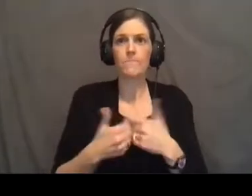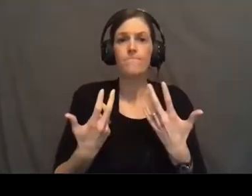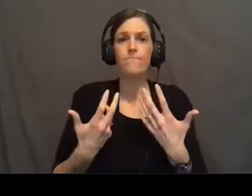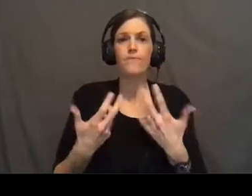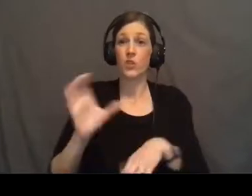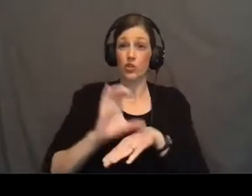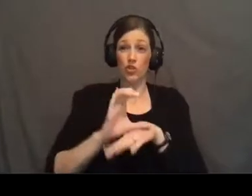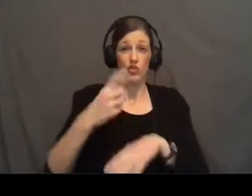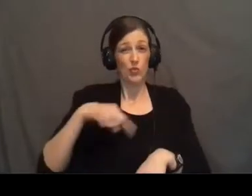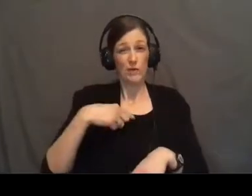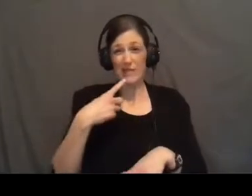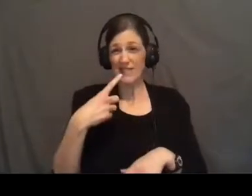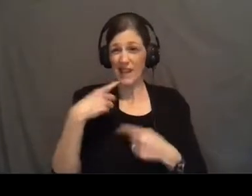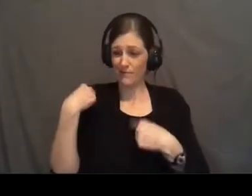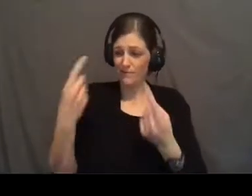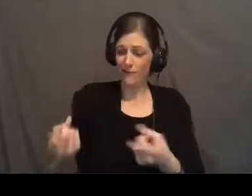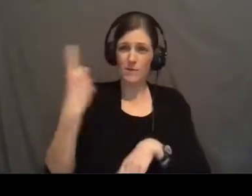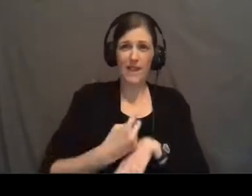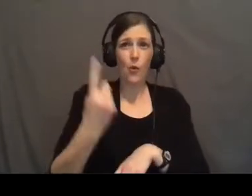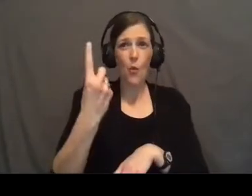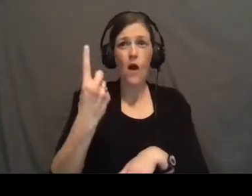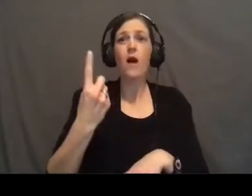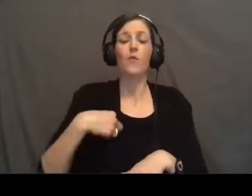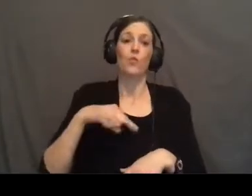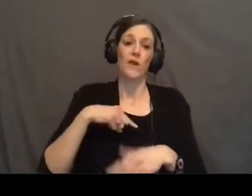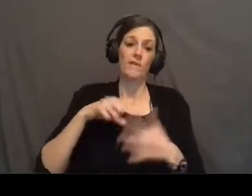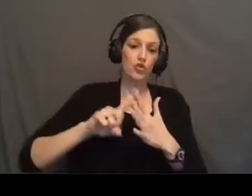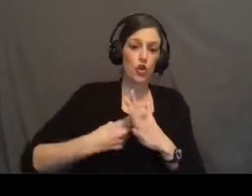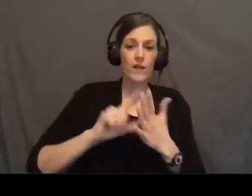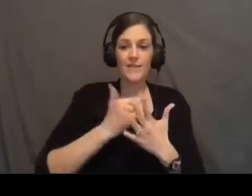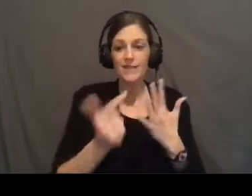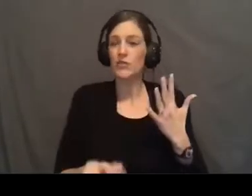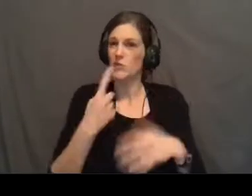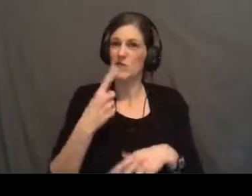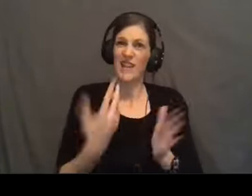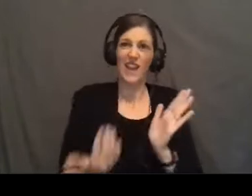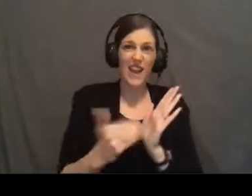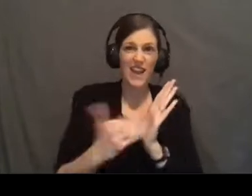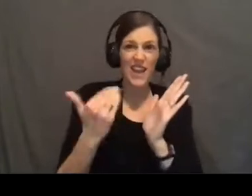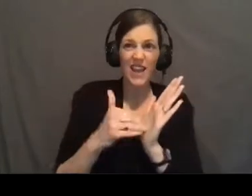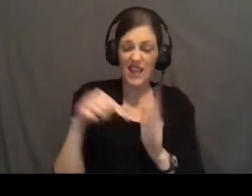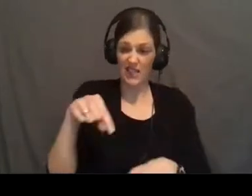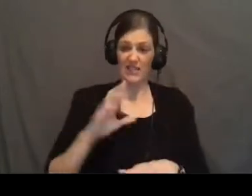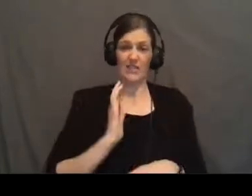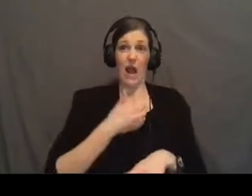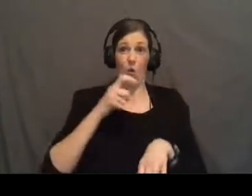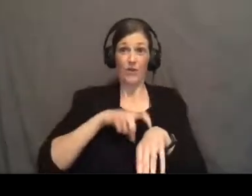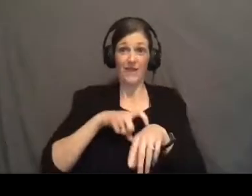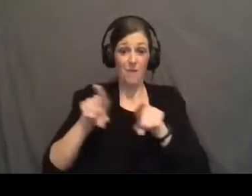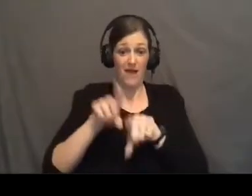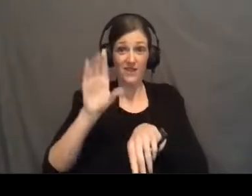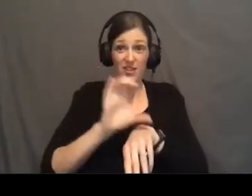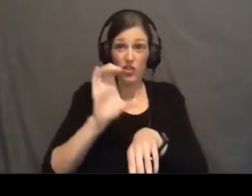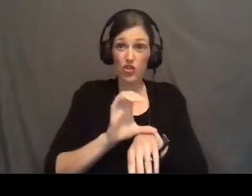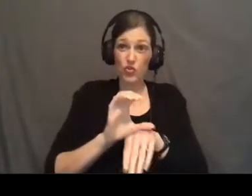Church, we've been saying this from day one when we get into this series. We've just been saying, like, over and over, this is our time as the church